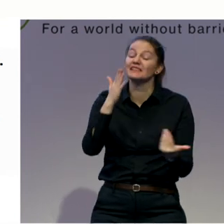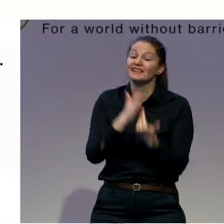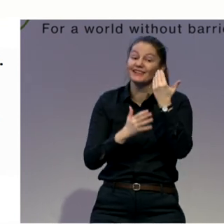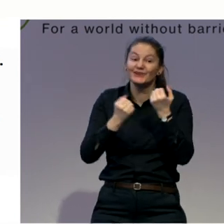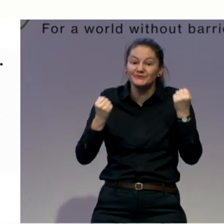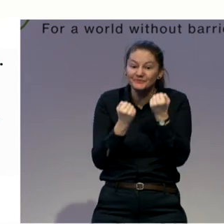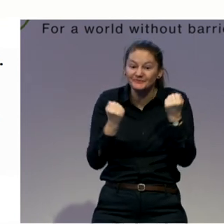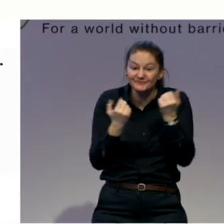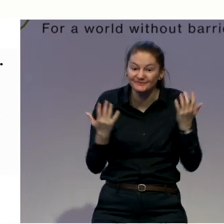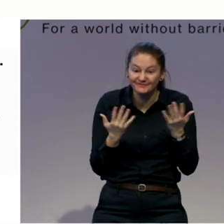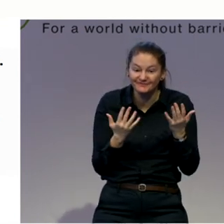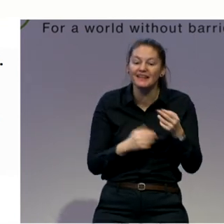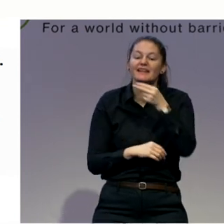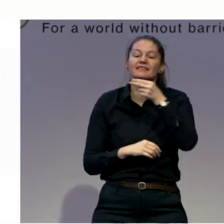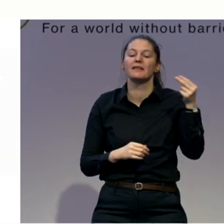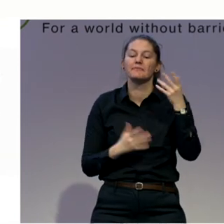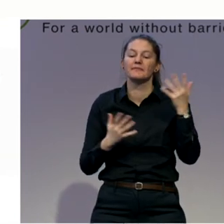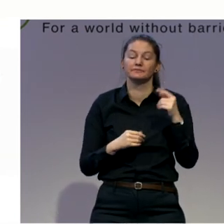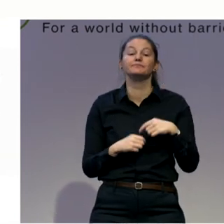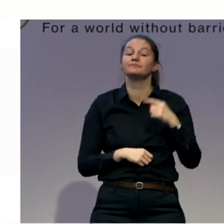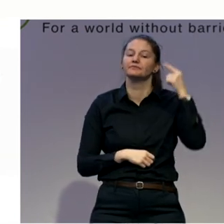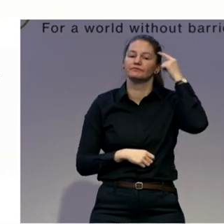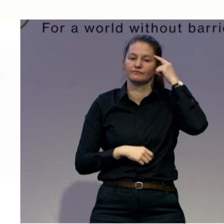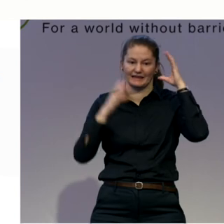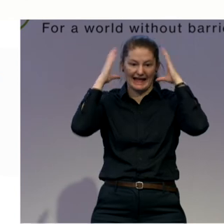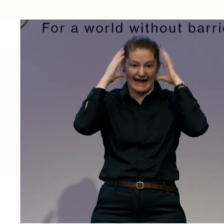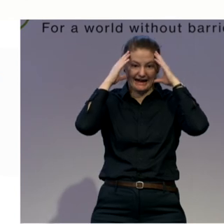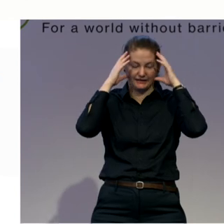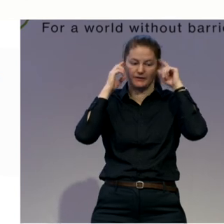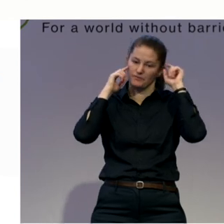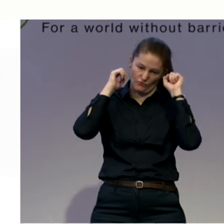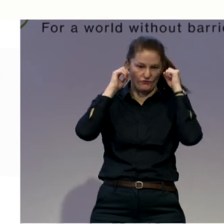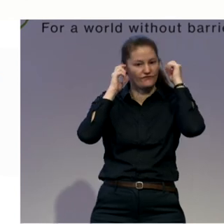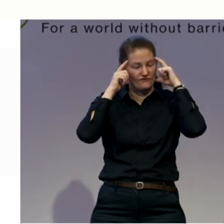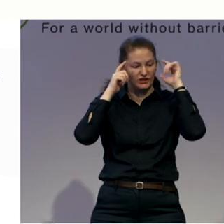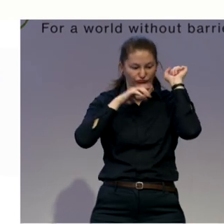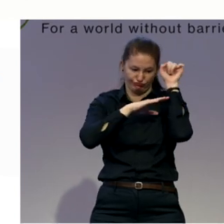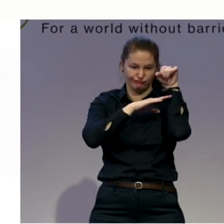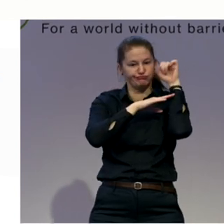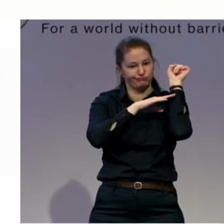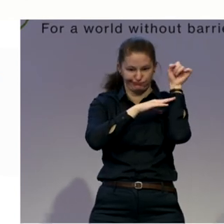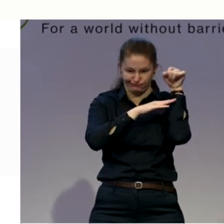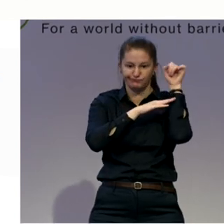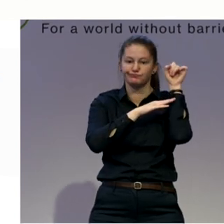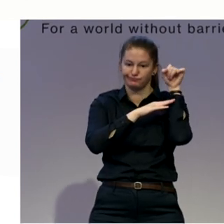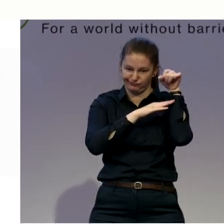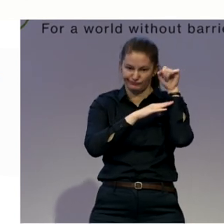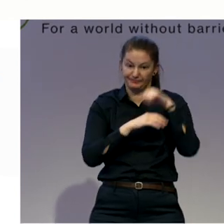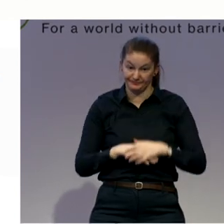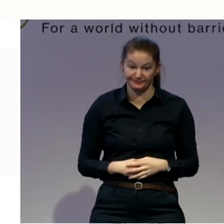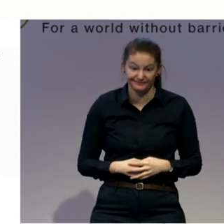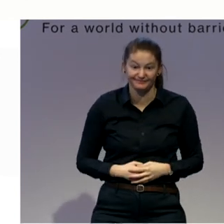and your head. So this exercise, it lengthens your neck.